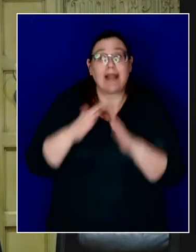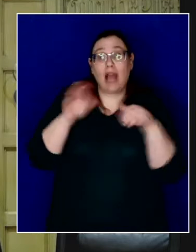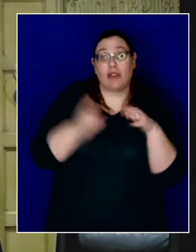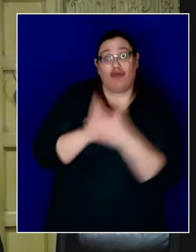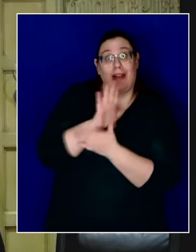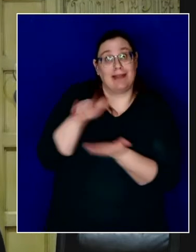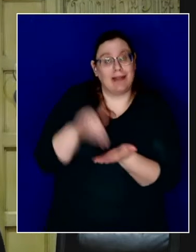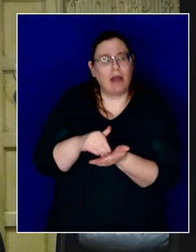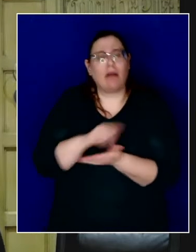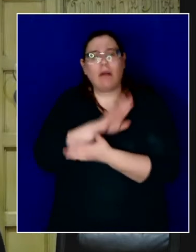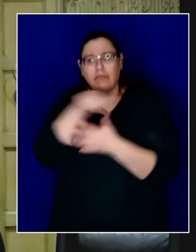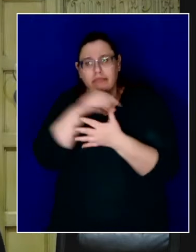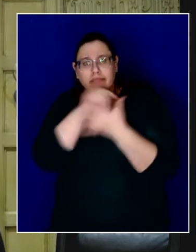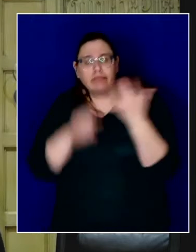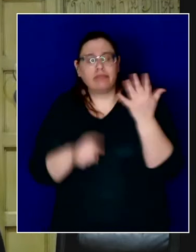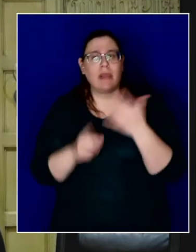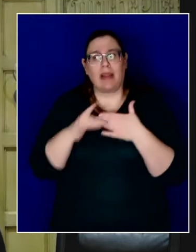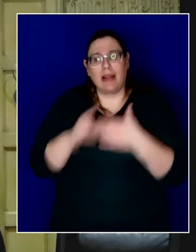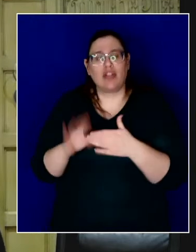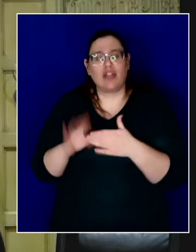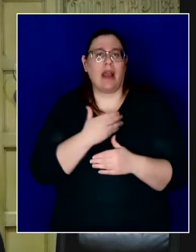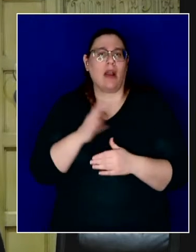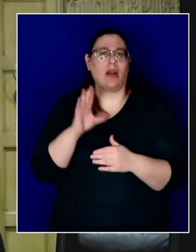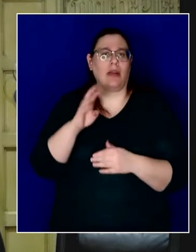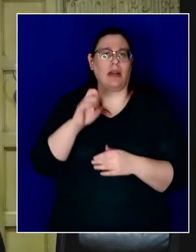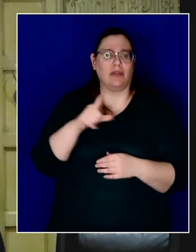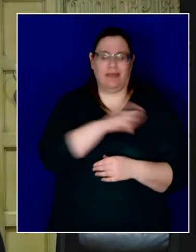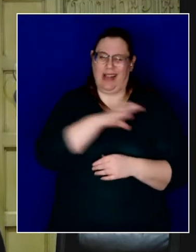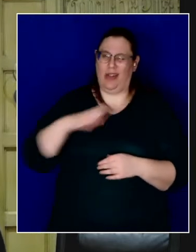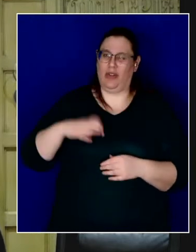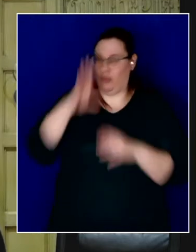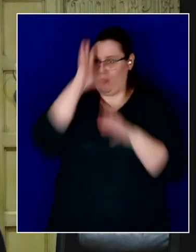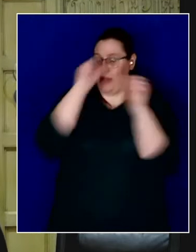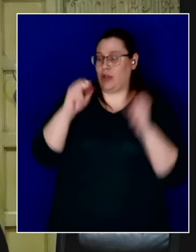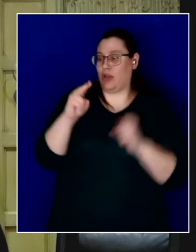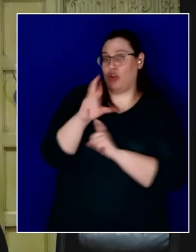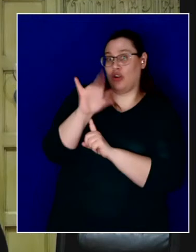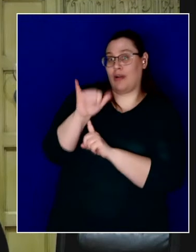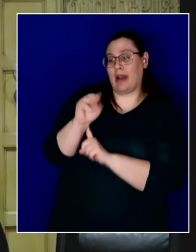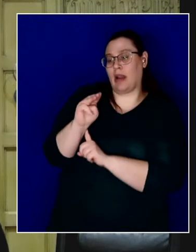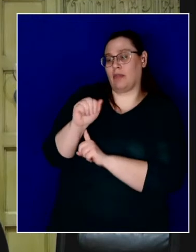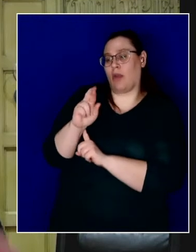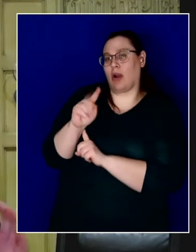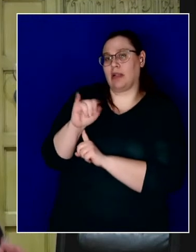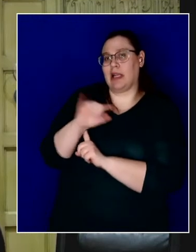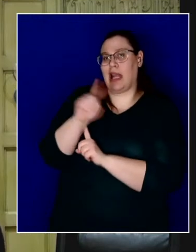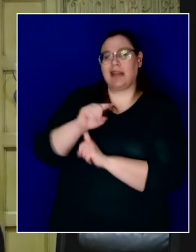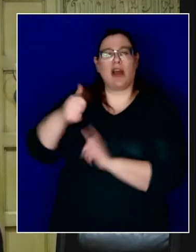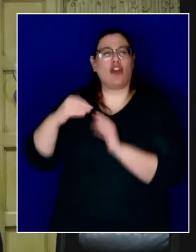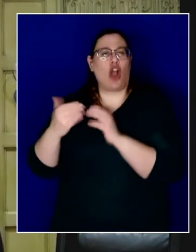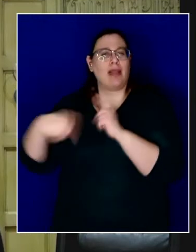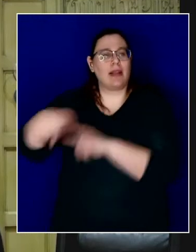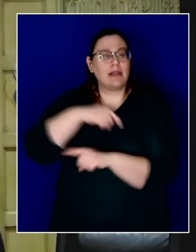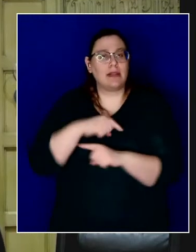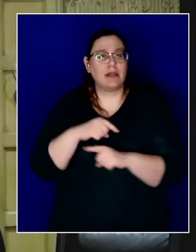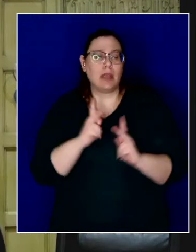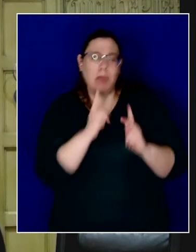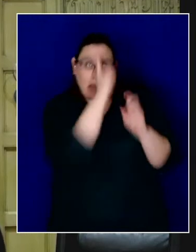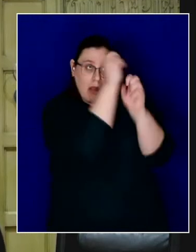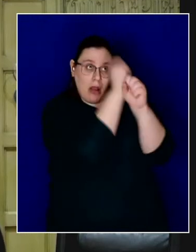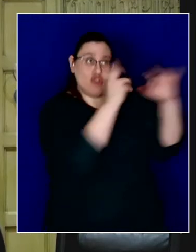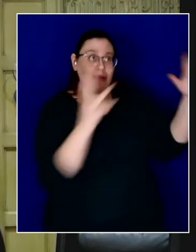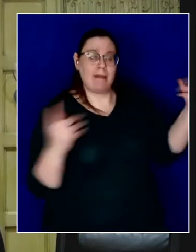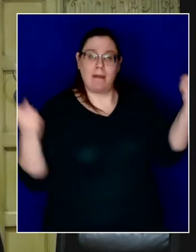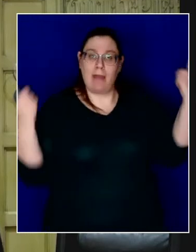together under the outstanding leadership of our council president, Nuri Martinez, and her colleagues, everybody who brought this from dream to reality in record